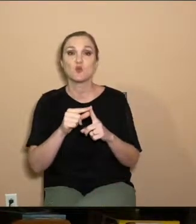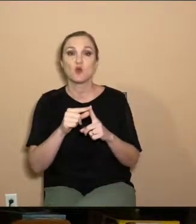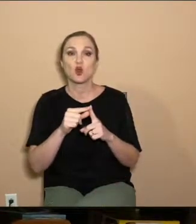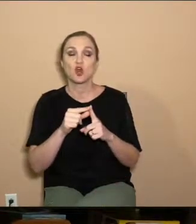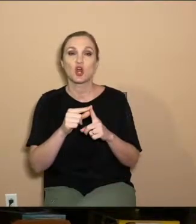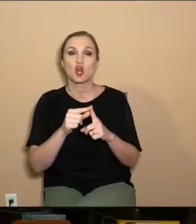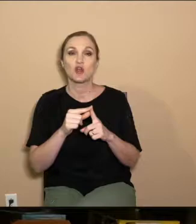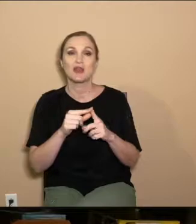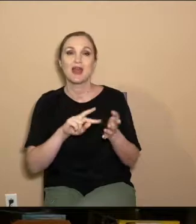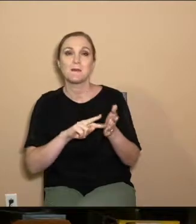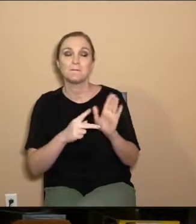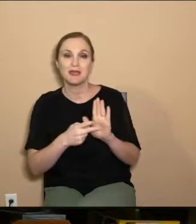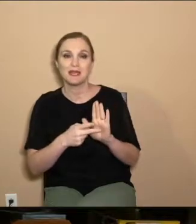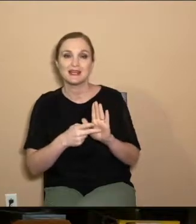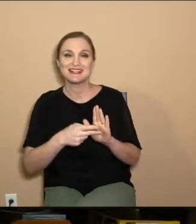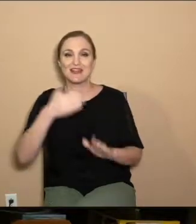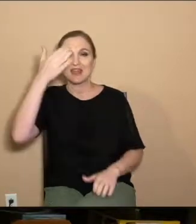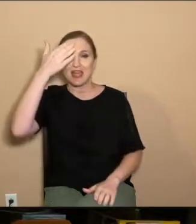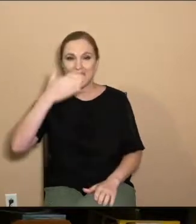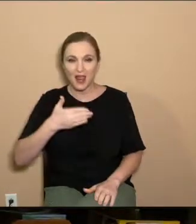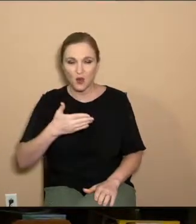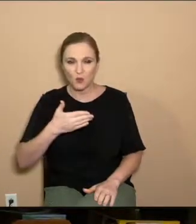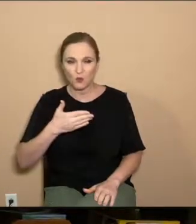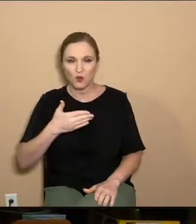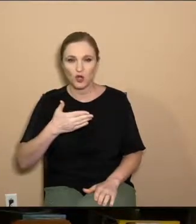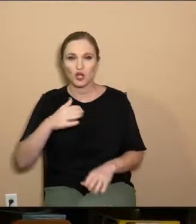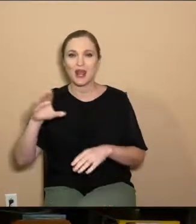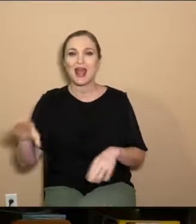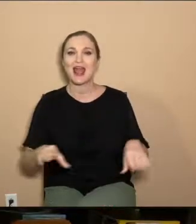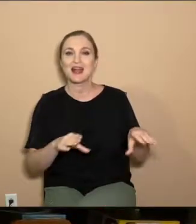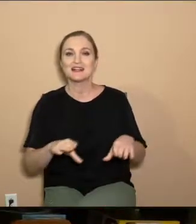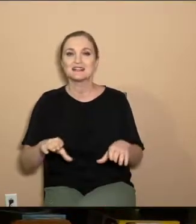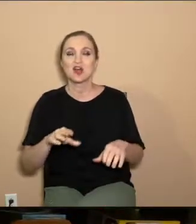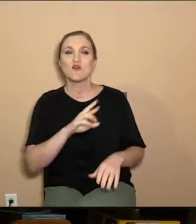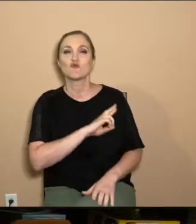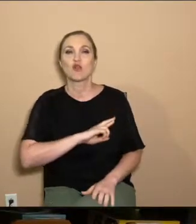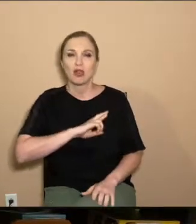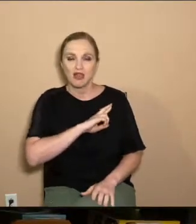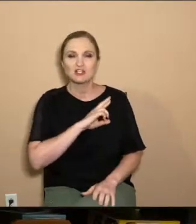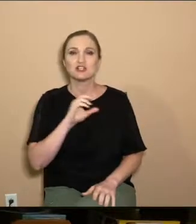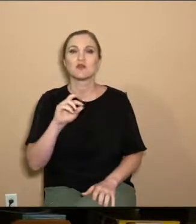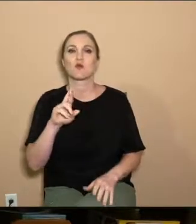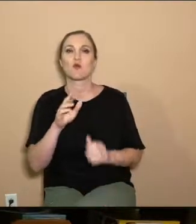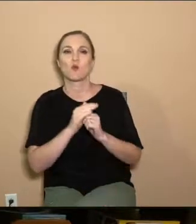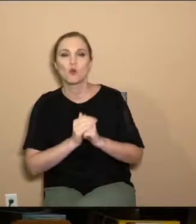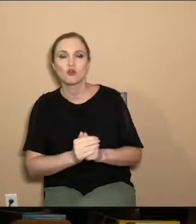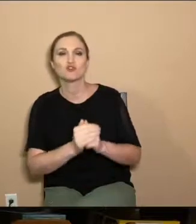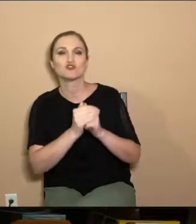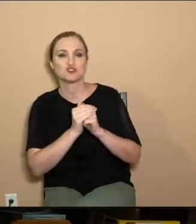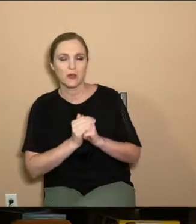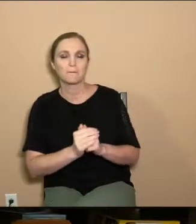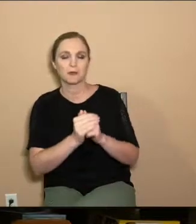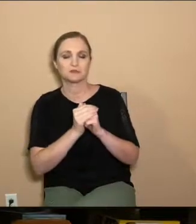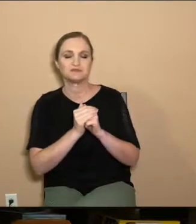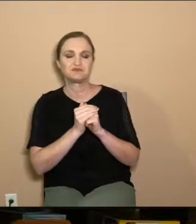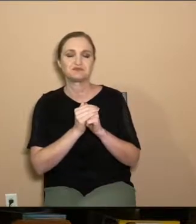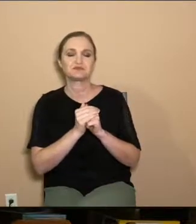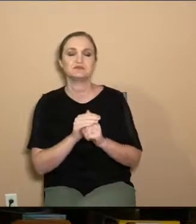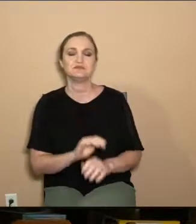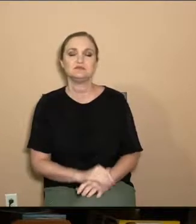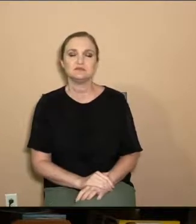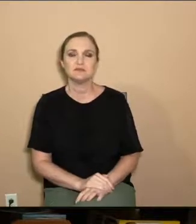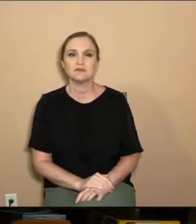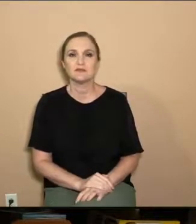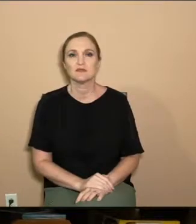with it the idea of the outward acts of religion, the acts of worship, the acts of ritualistic worship, if you